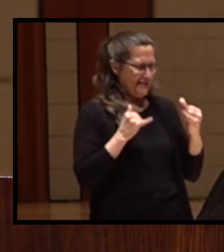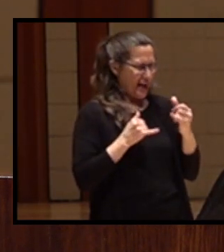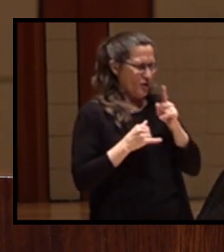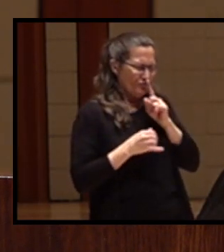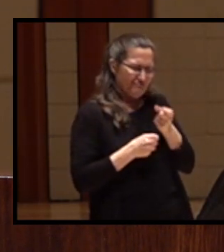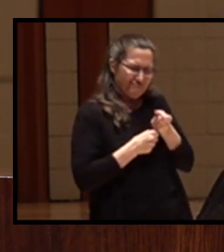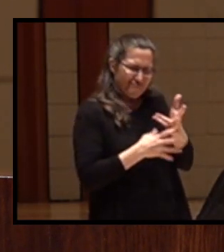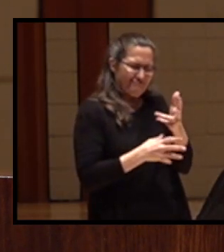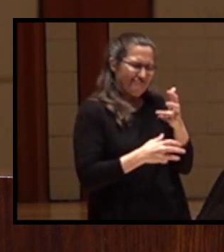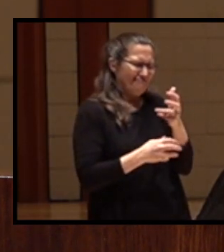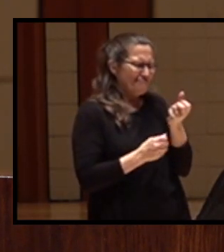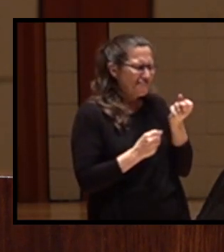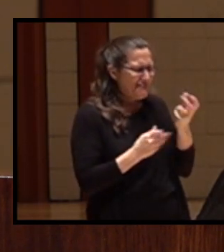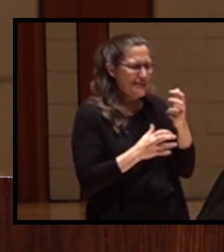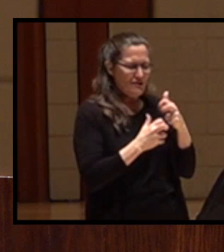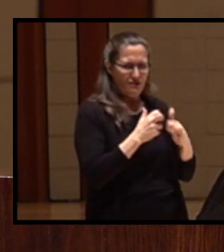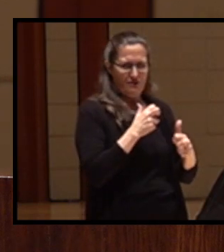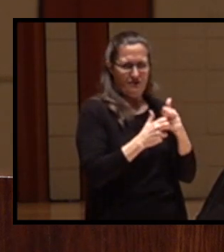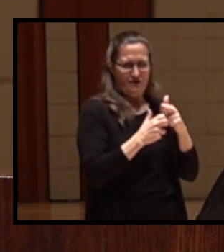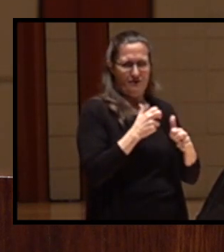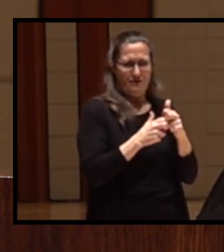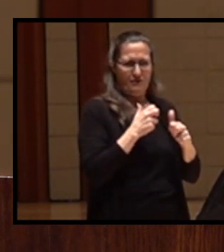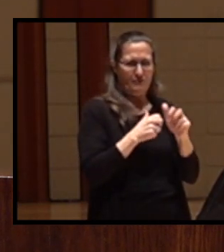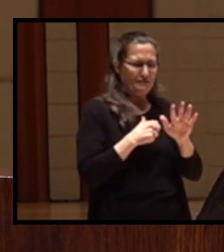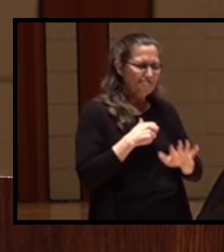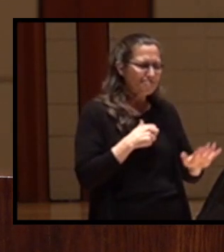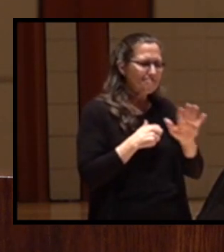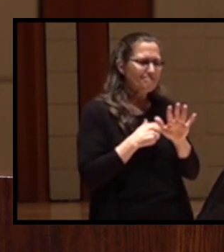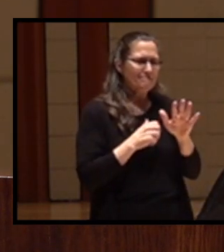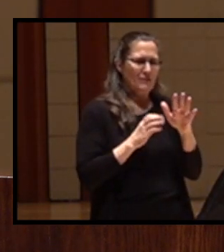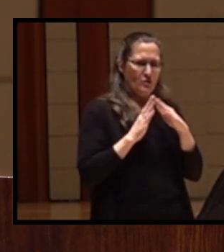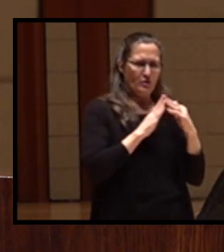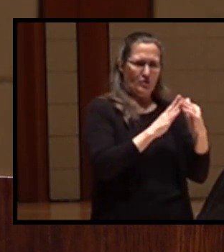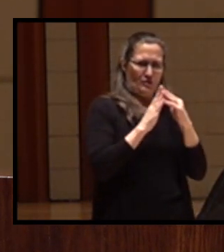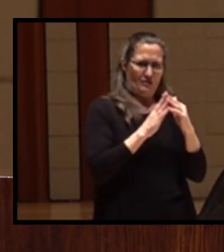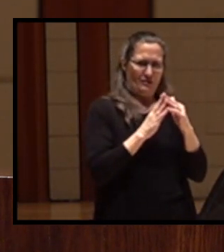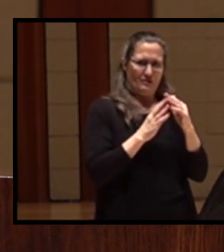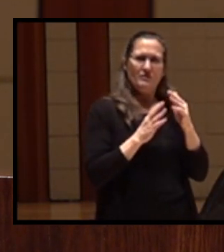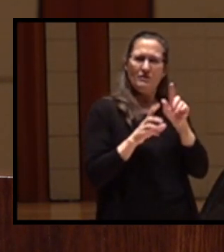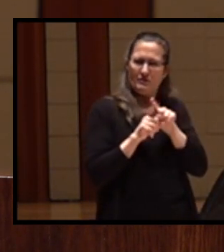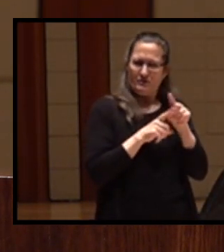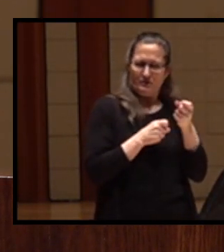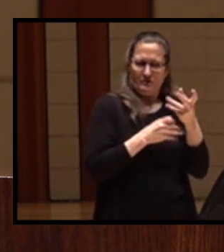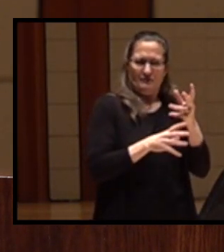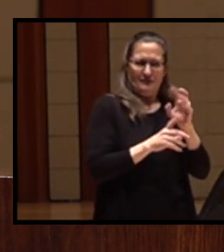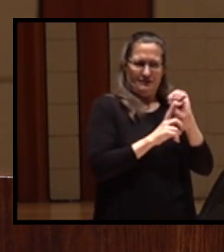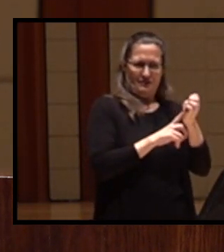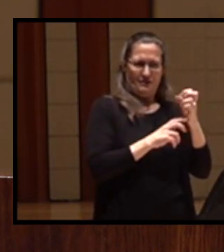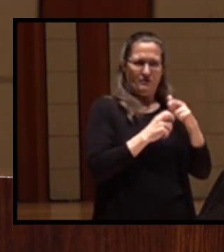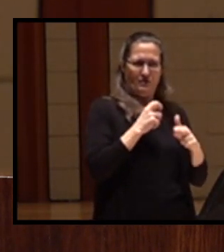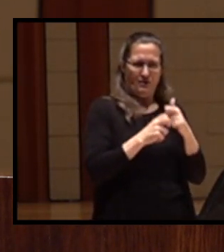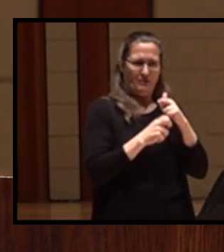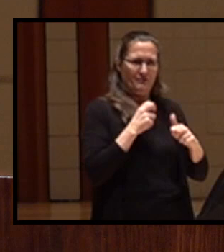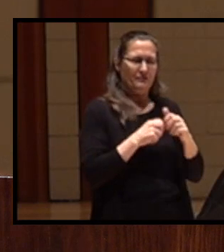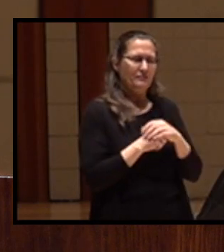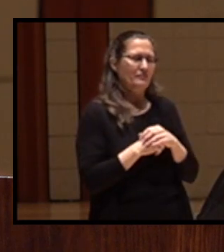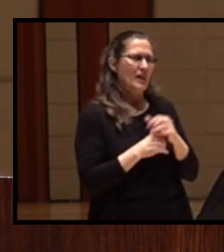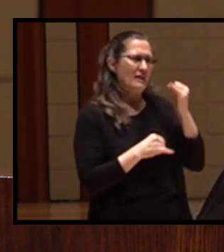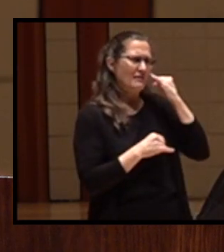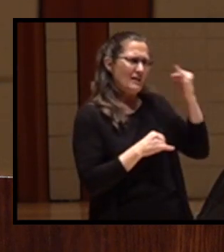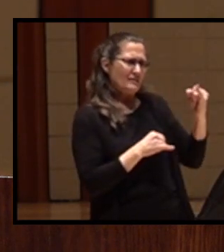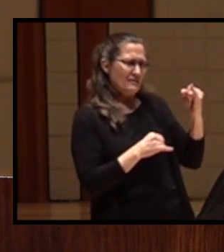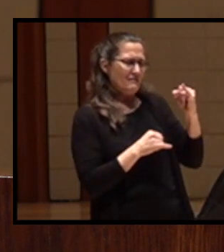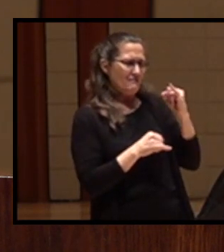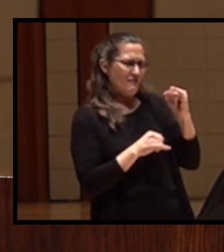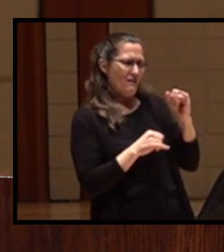communities. And that has created many of the current environmental problems. The notion that conservation is irrelevant